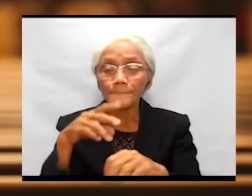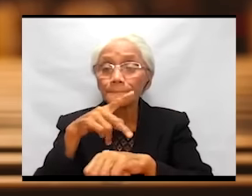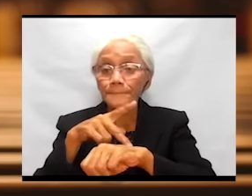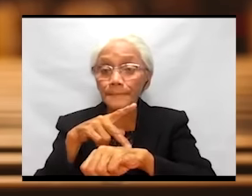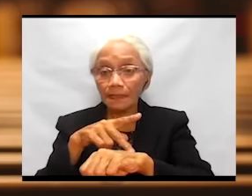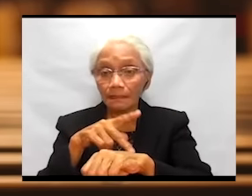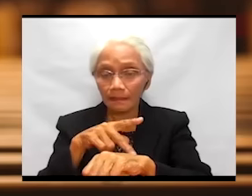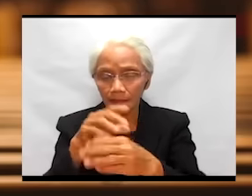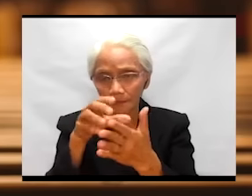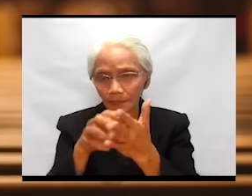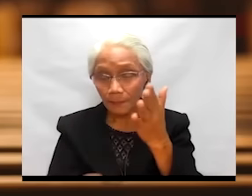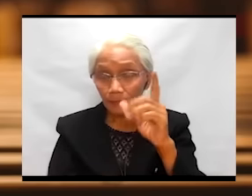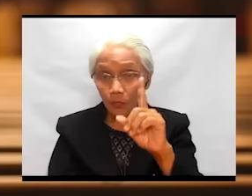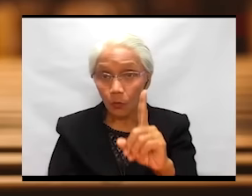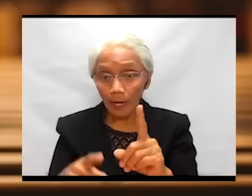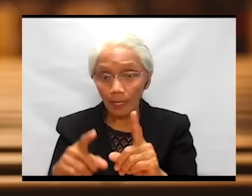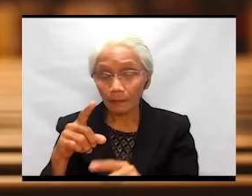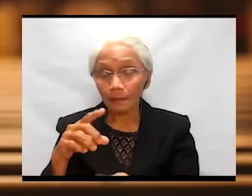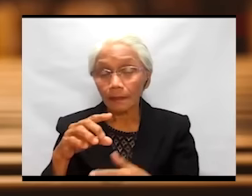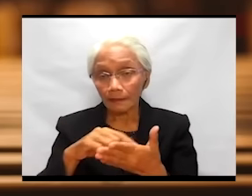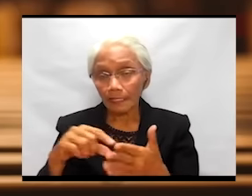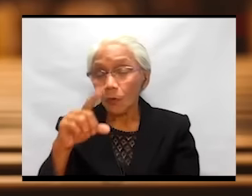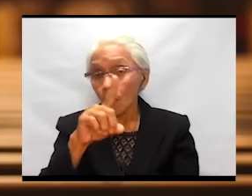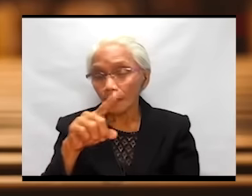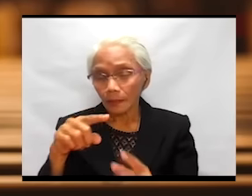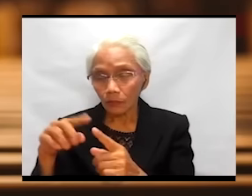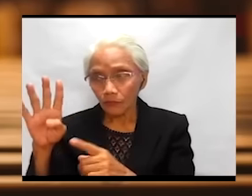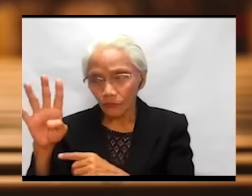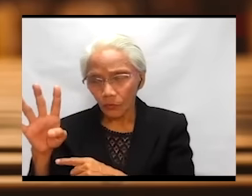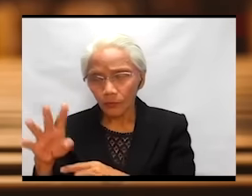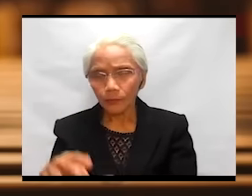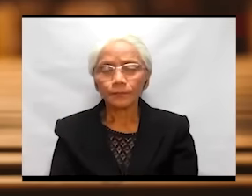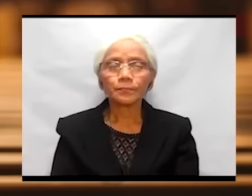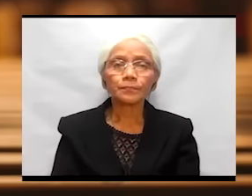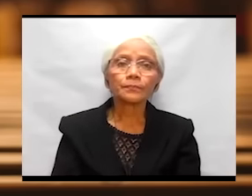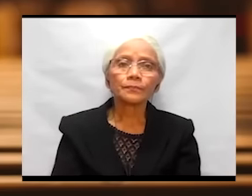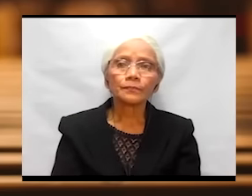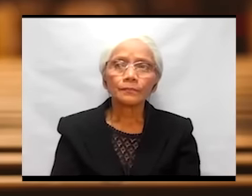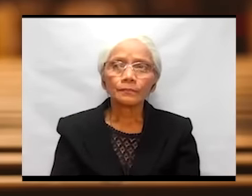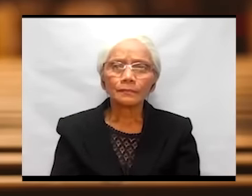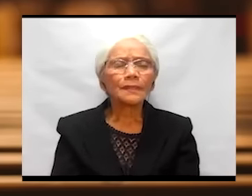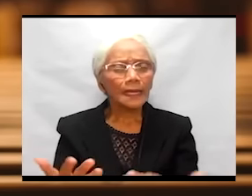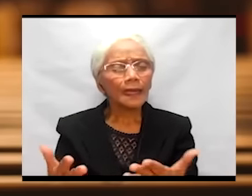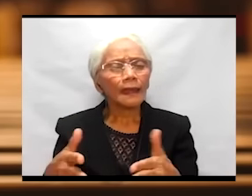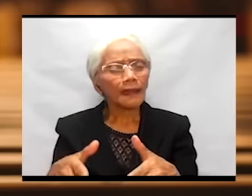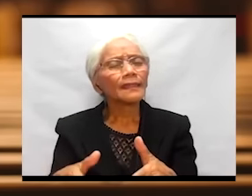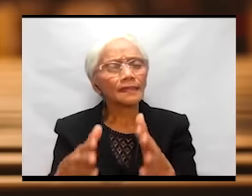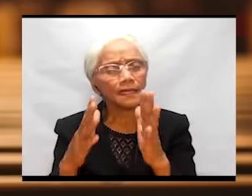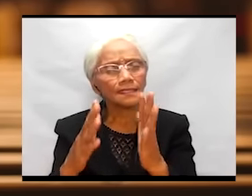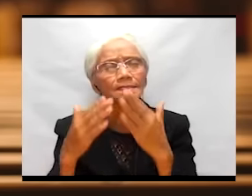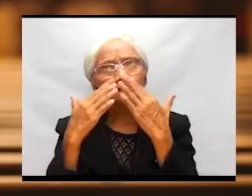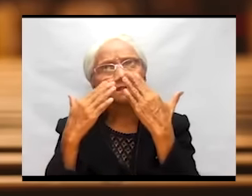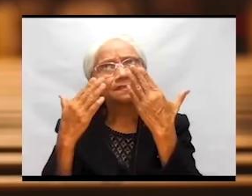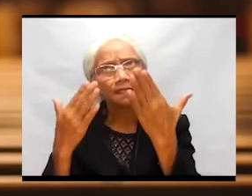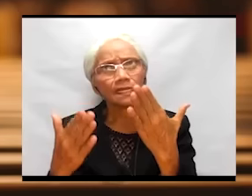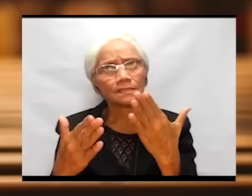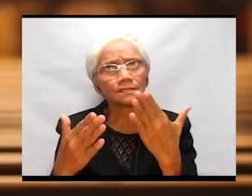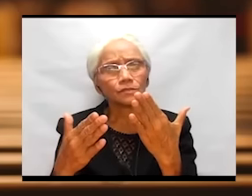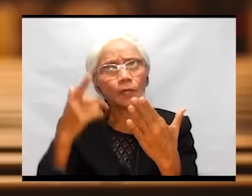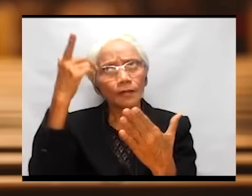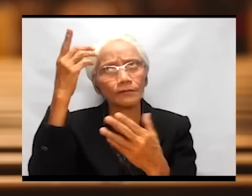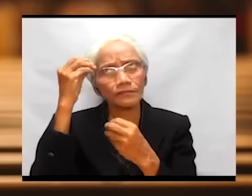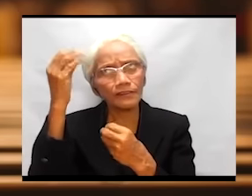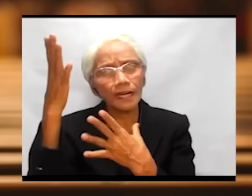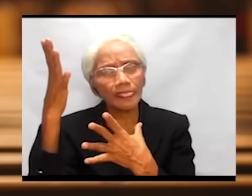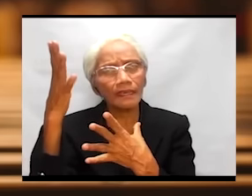chapter 1, 1-4, we are told, let us give thanks to God